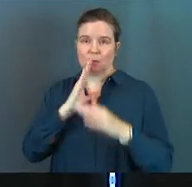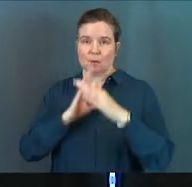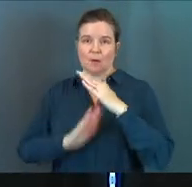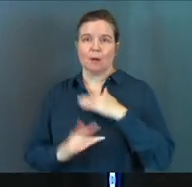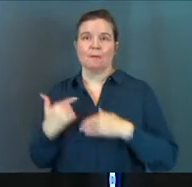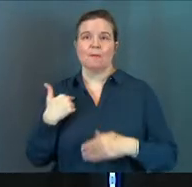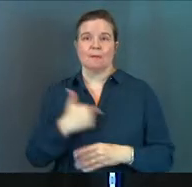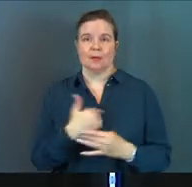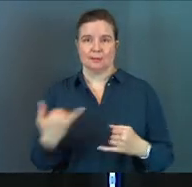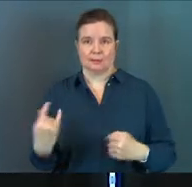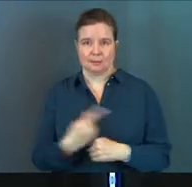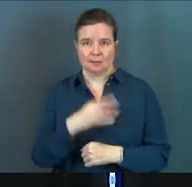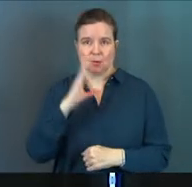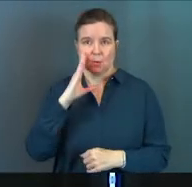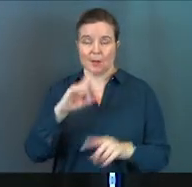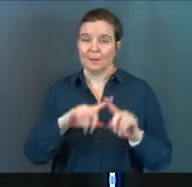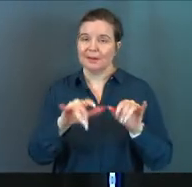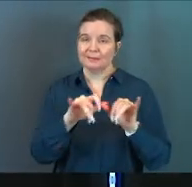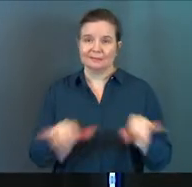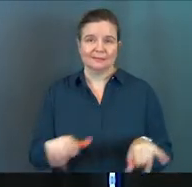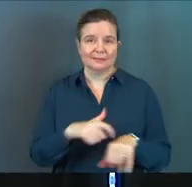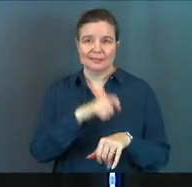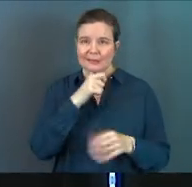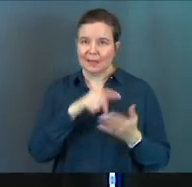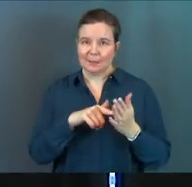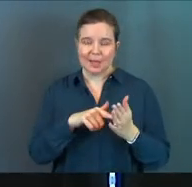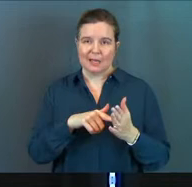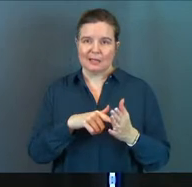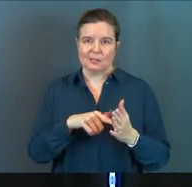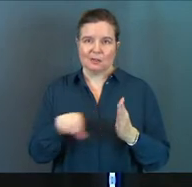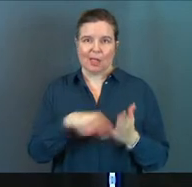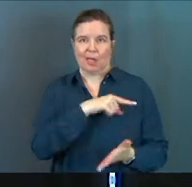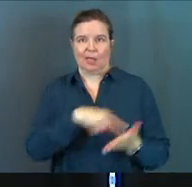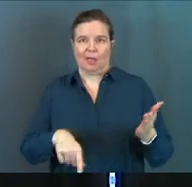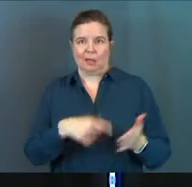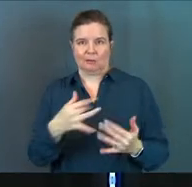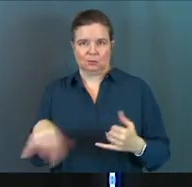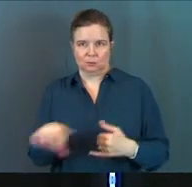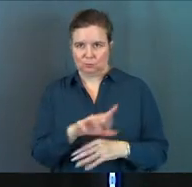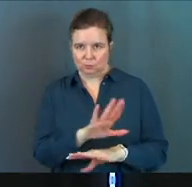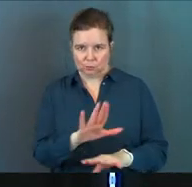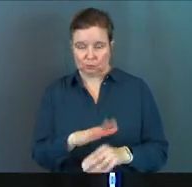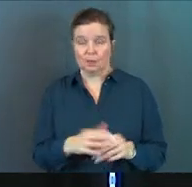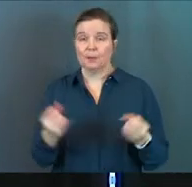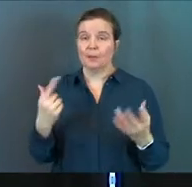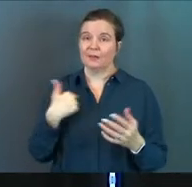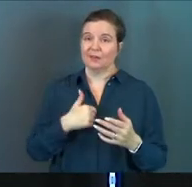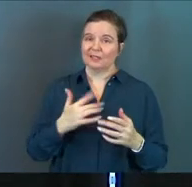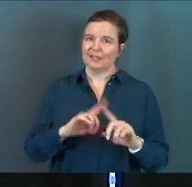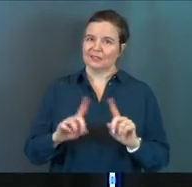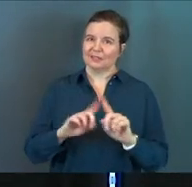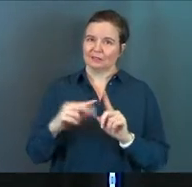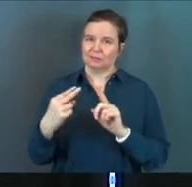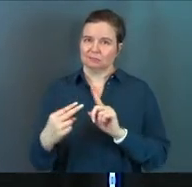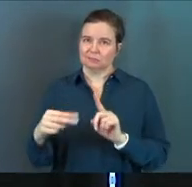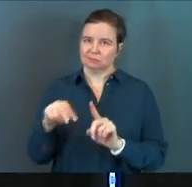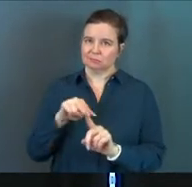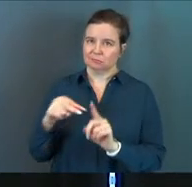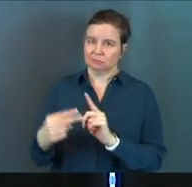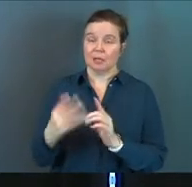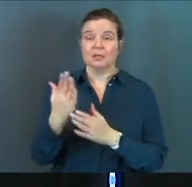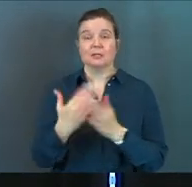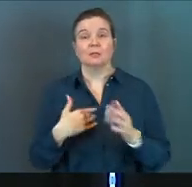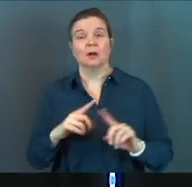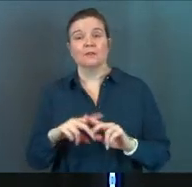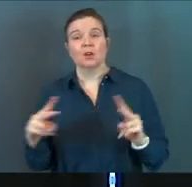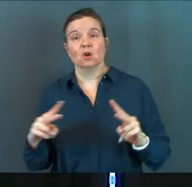us today, but it's not meant to beat you up. And I just want to acknowledge, many of us are coming from different places today, and some of us are